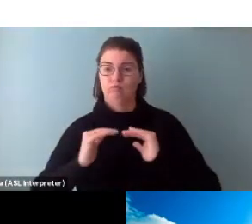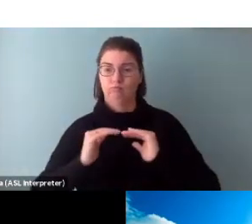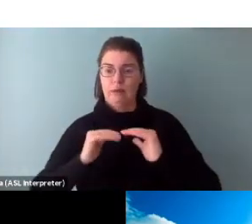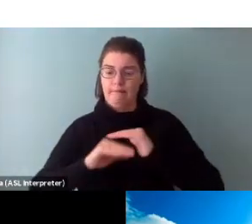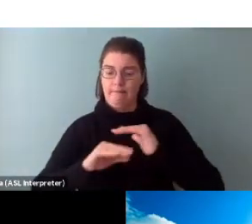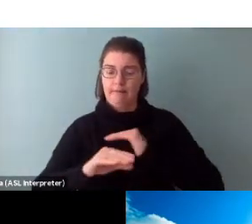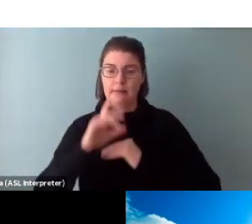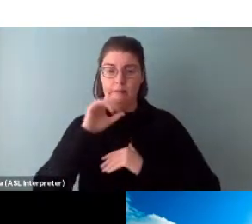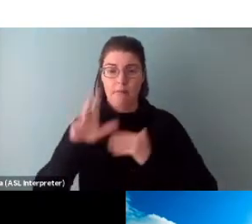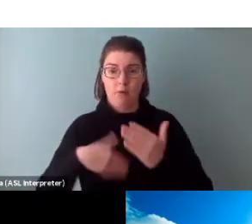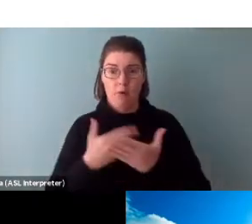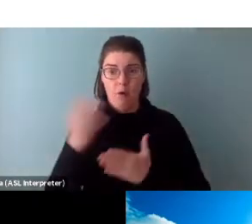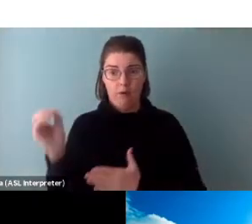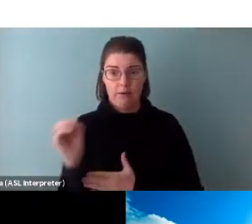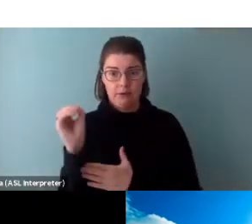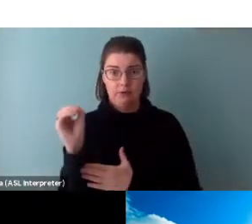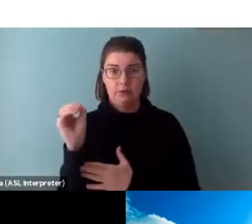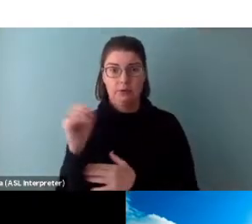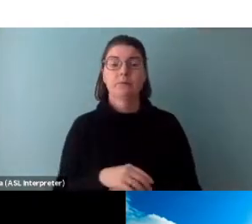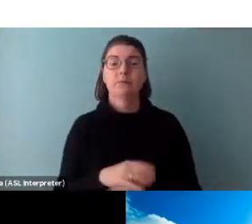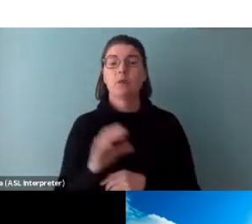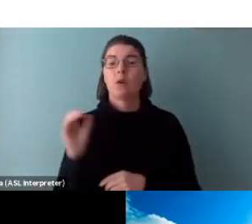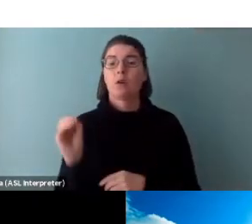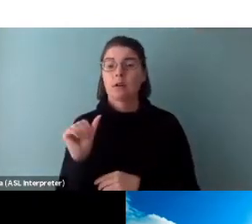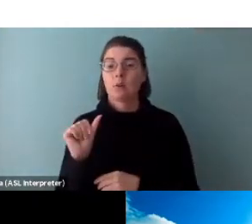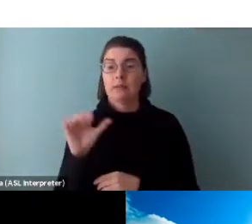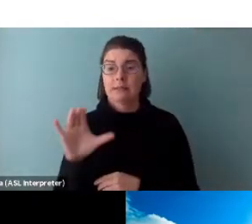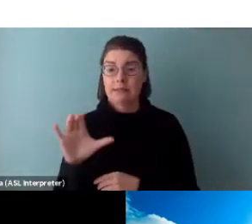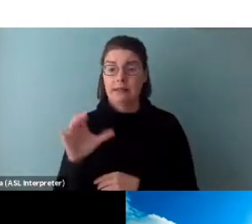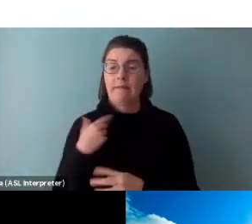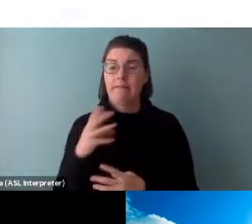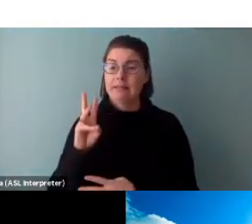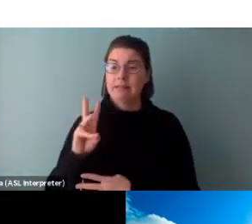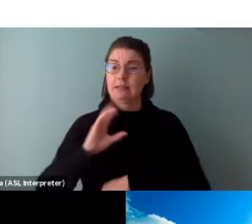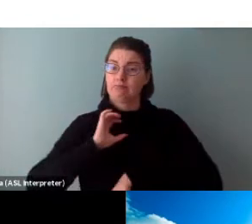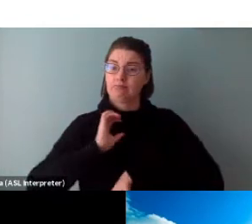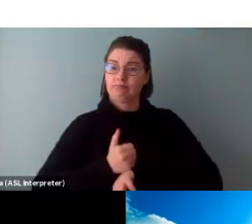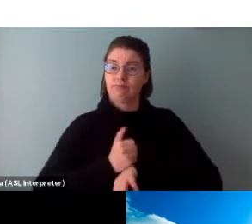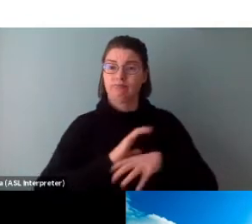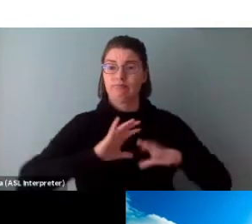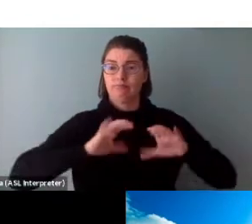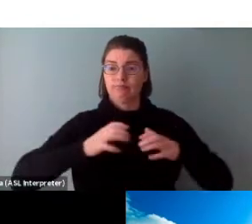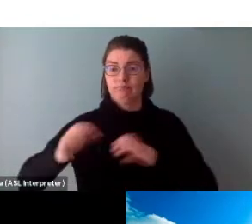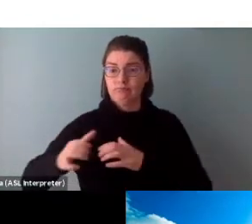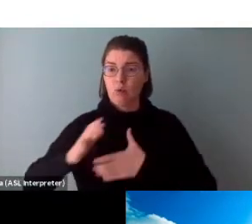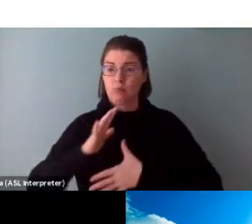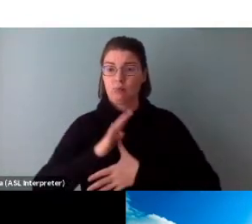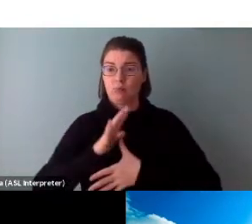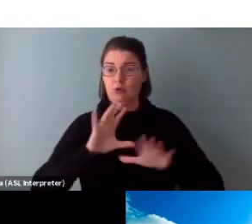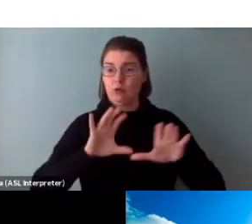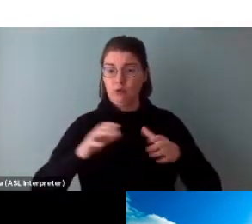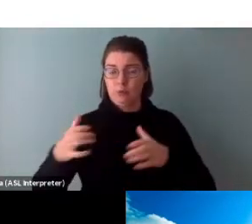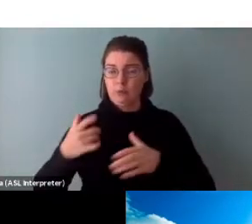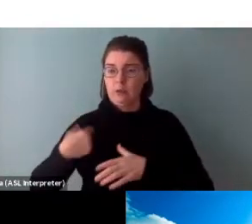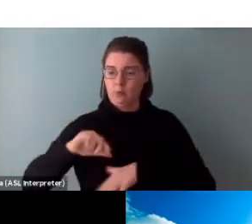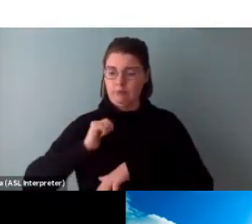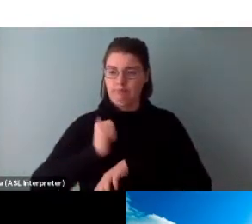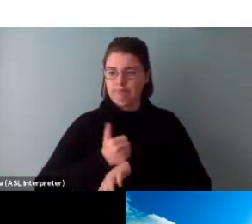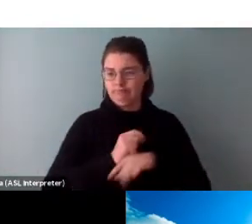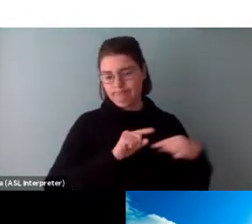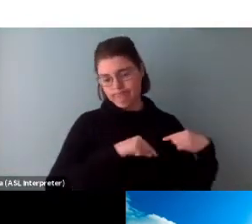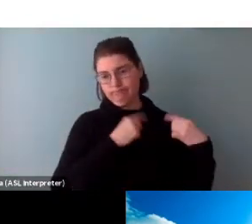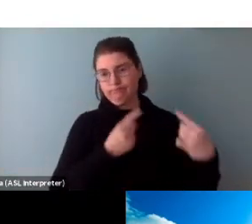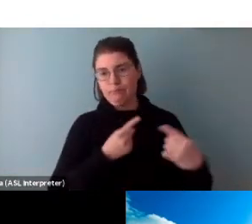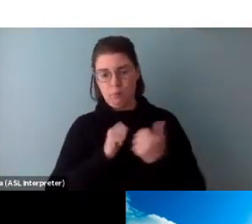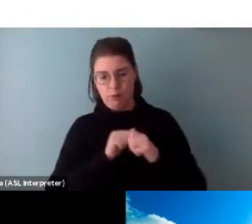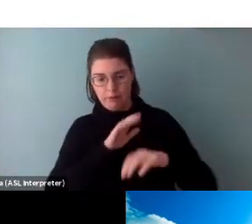for all Ontarians, the Ontario Arts Council has six established priority groups, which have been determined over time through